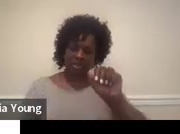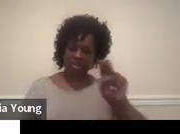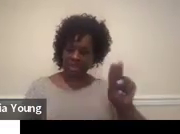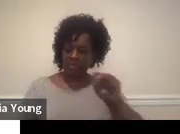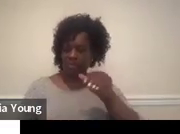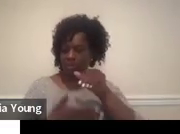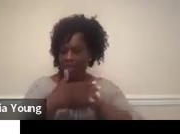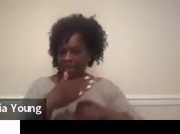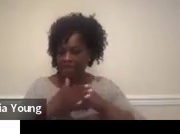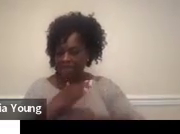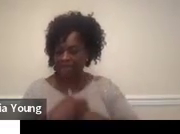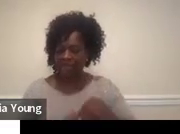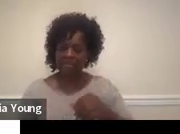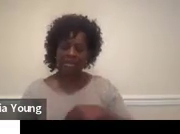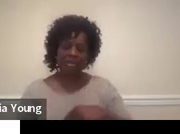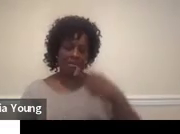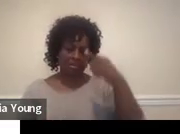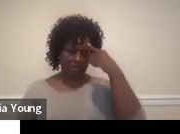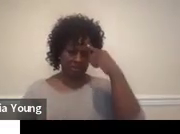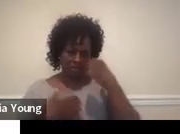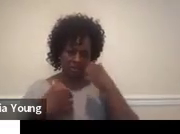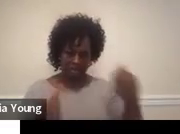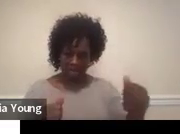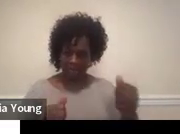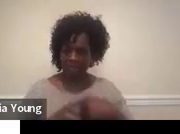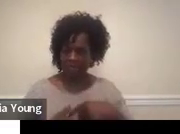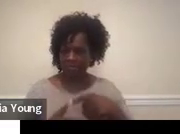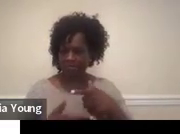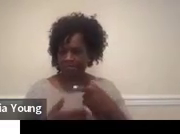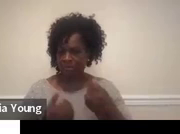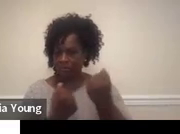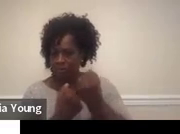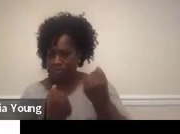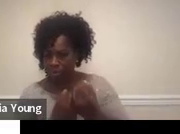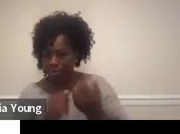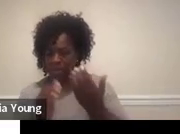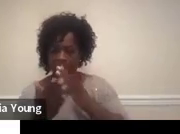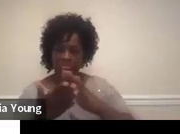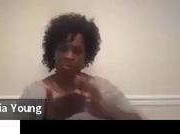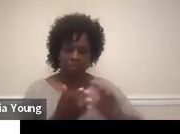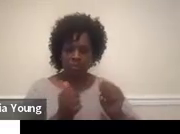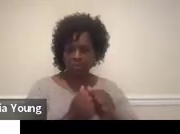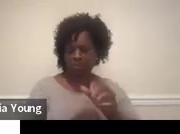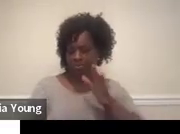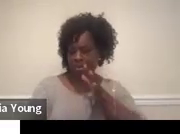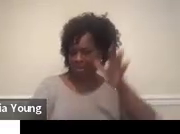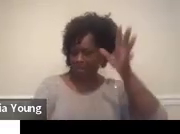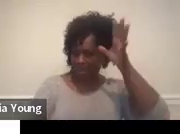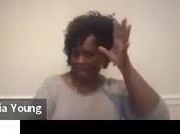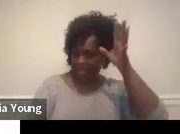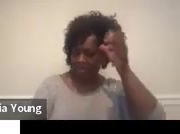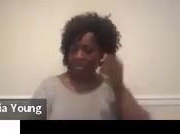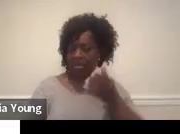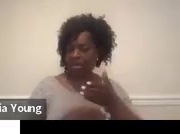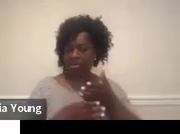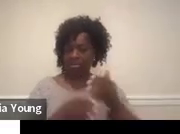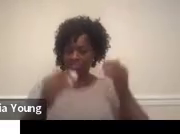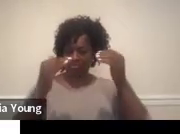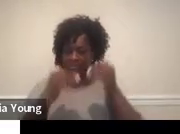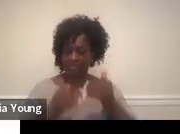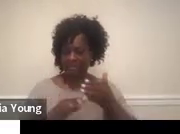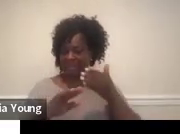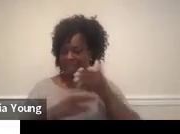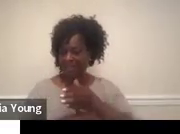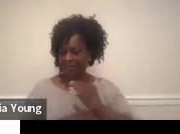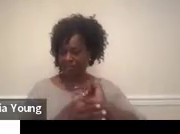mental health supports in his community independently or with assistance from his parents. After graduation, Dan will